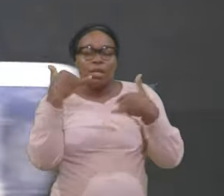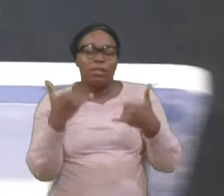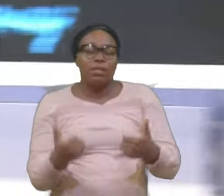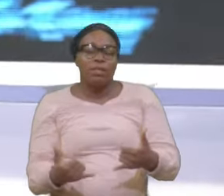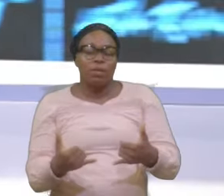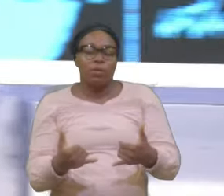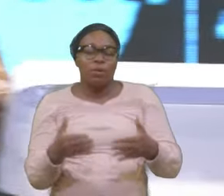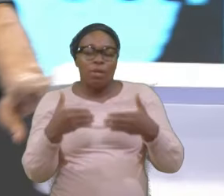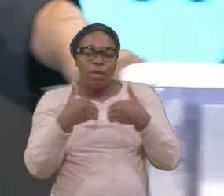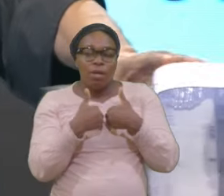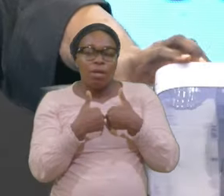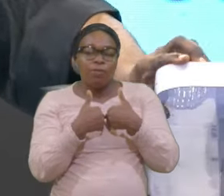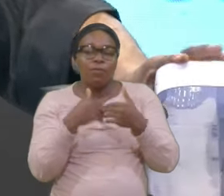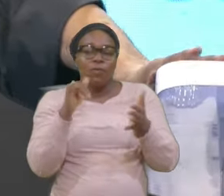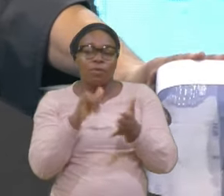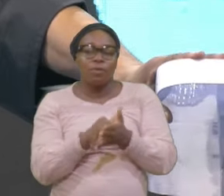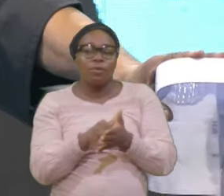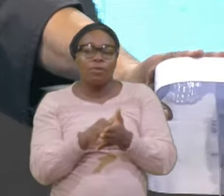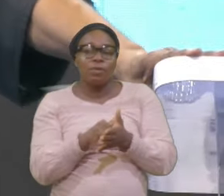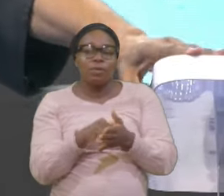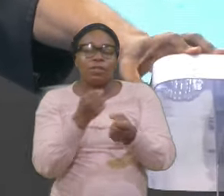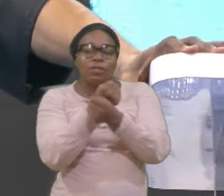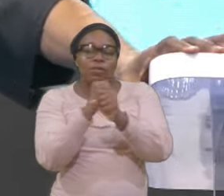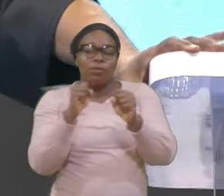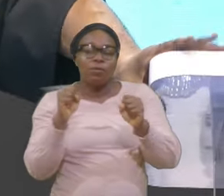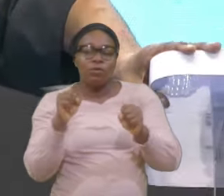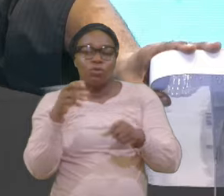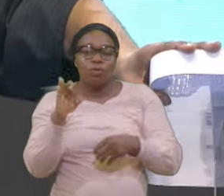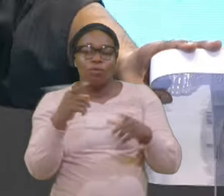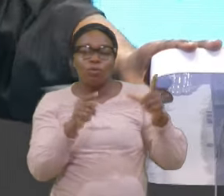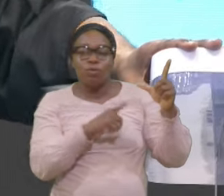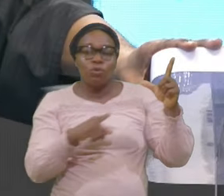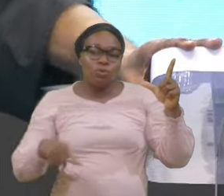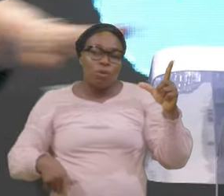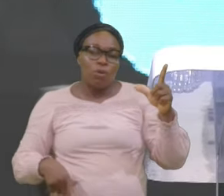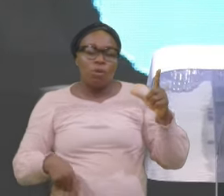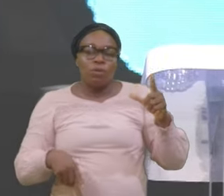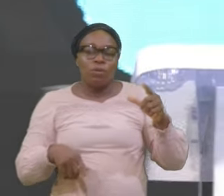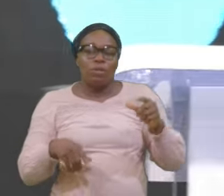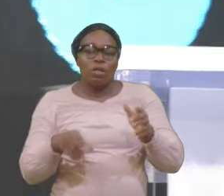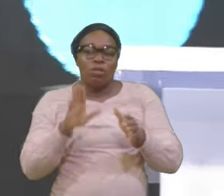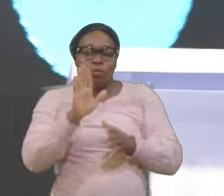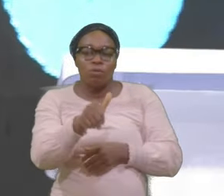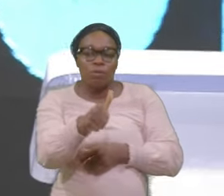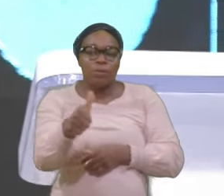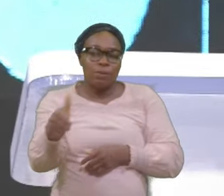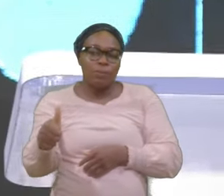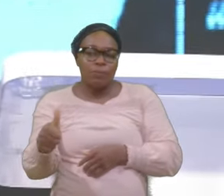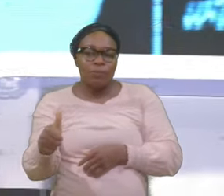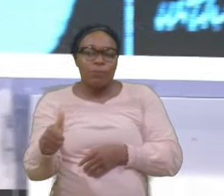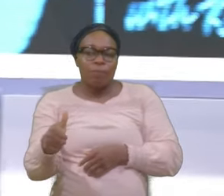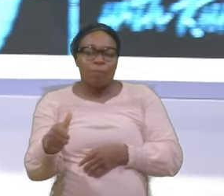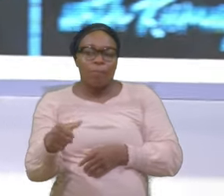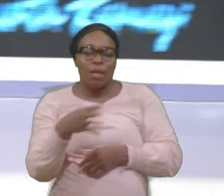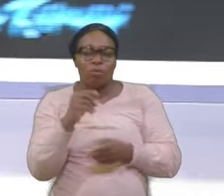That Salvation Of the Lord Personal And we Have the Recovery